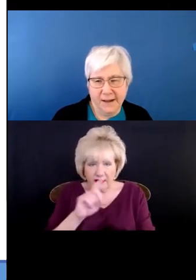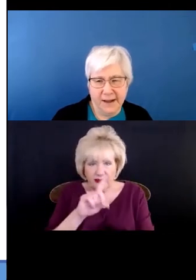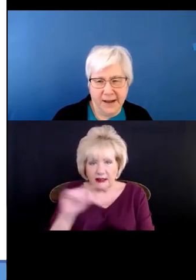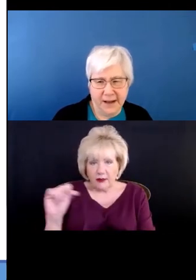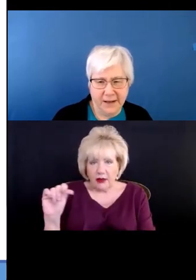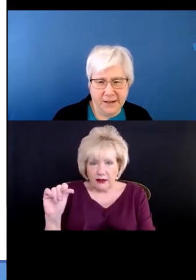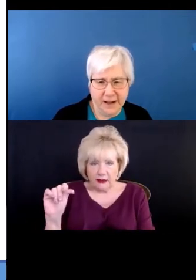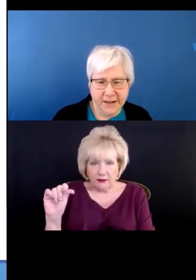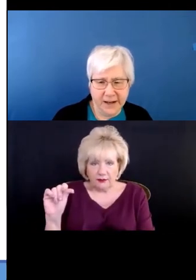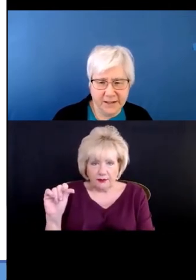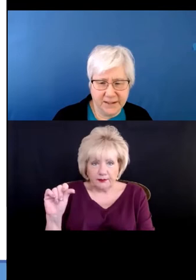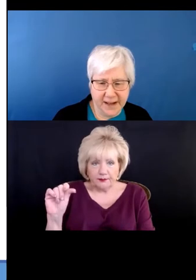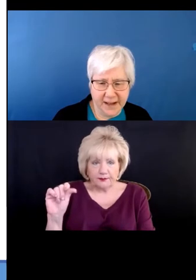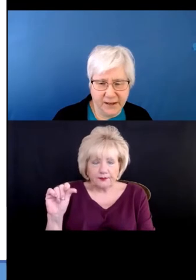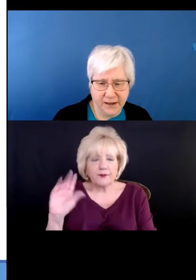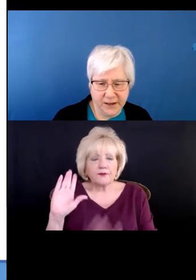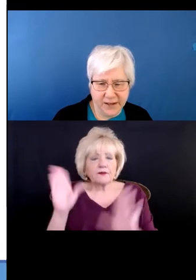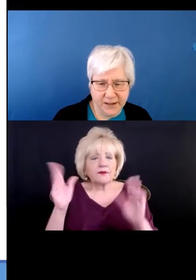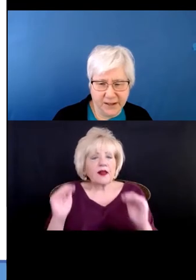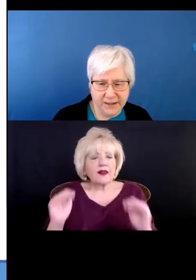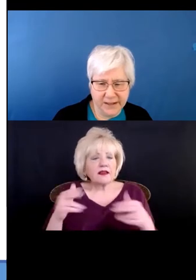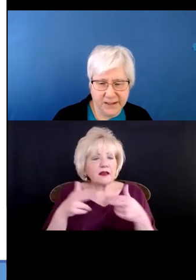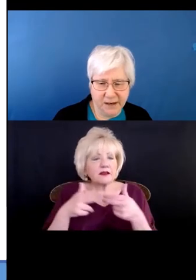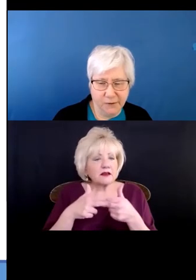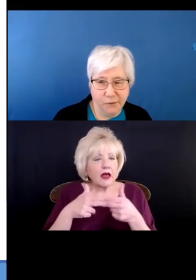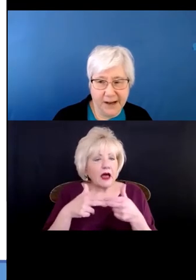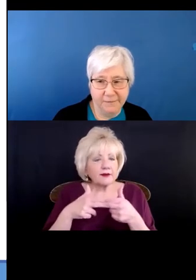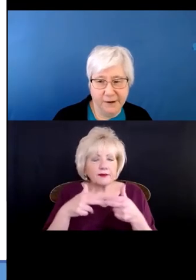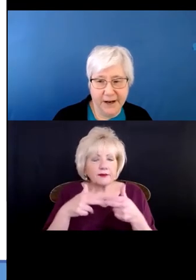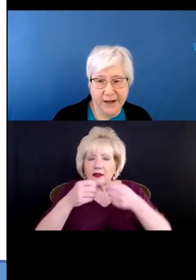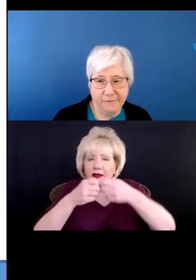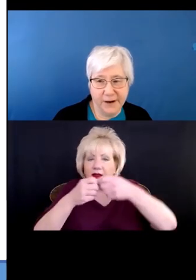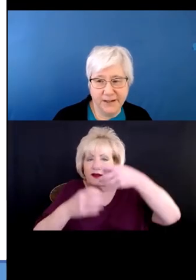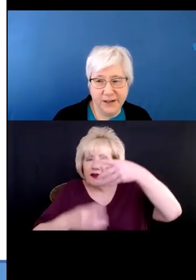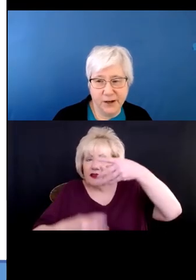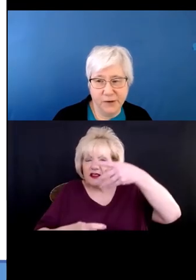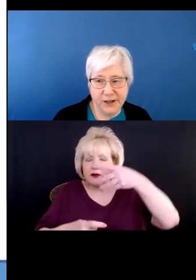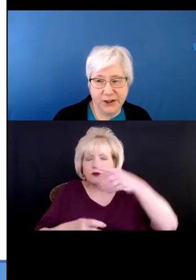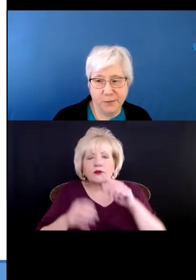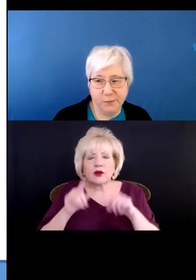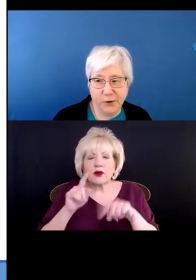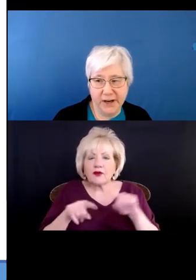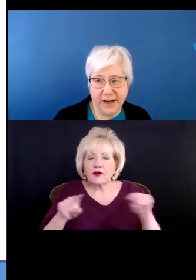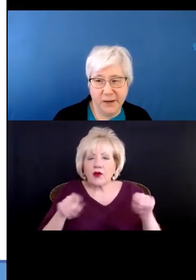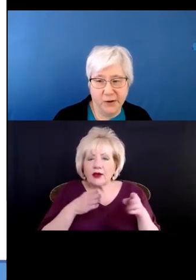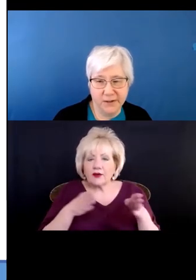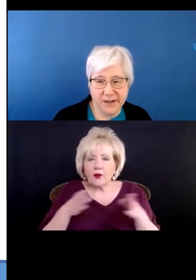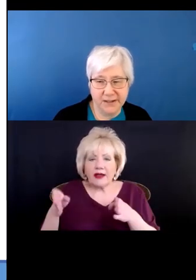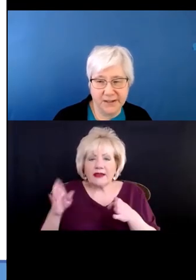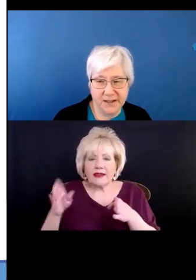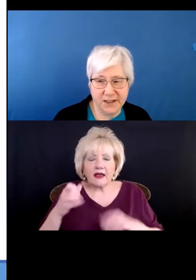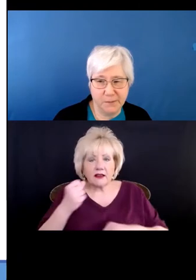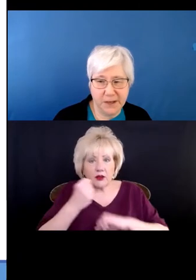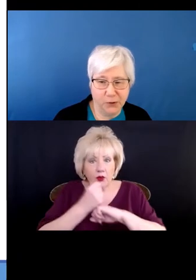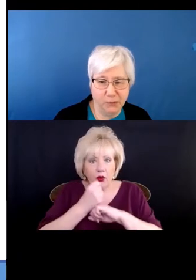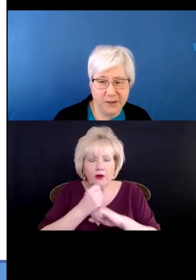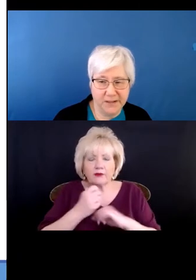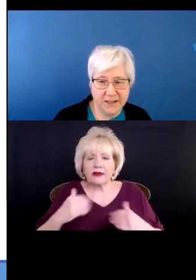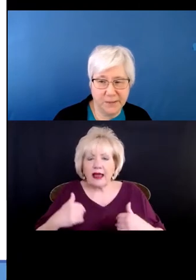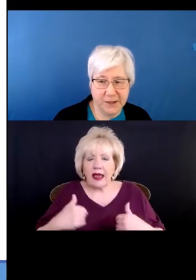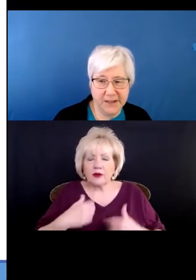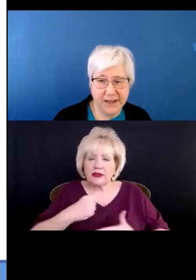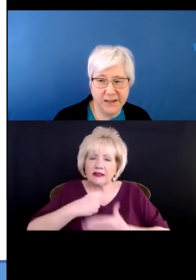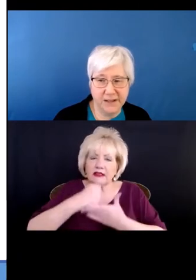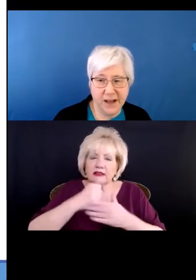And on the next slide, there is a list of a wide variety of ways in which support animals assist people